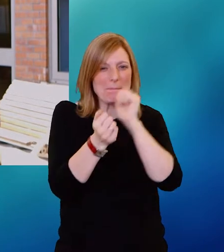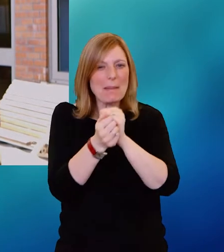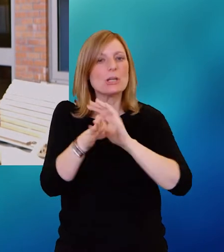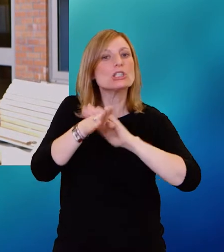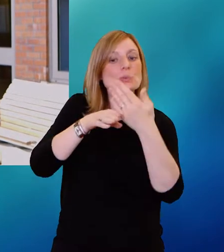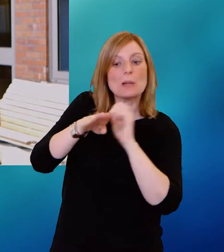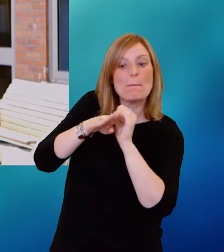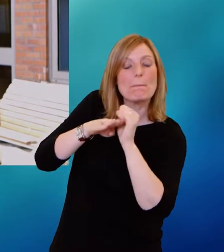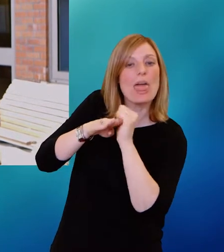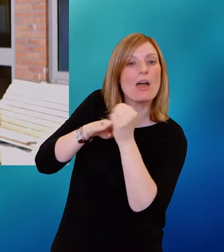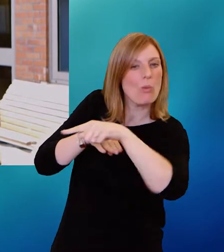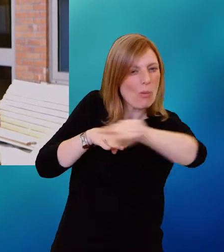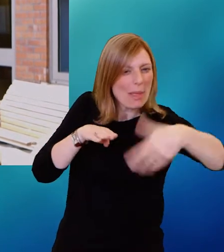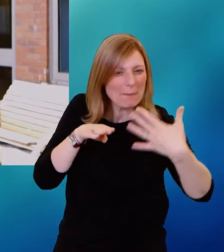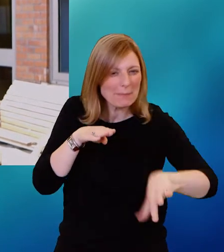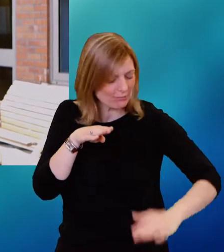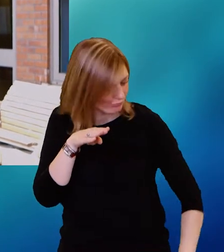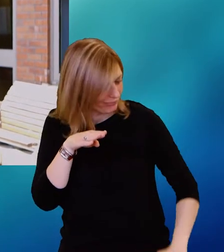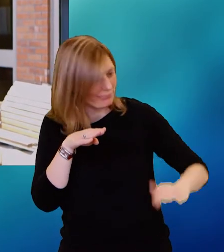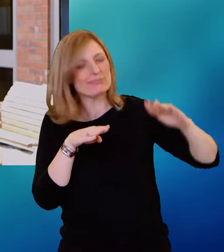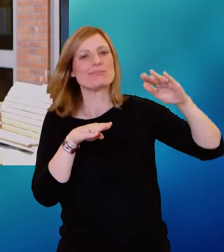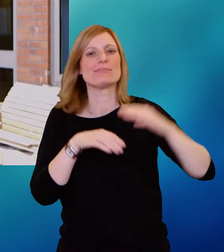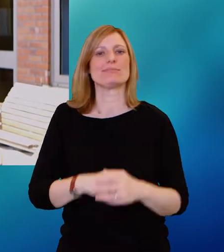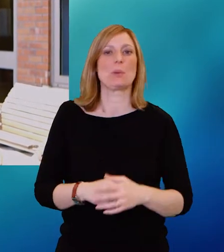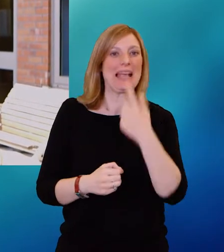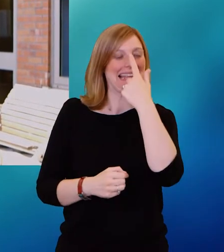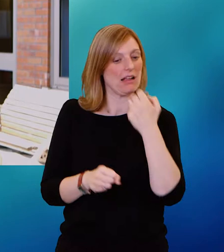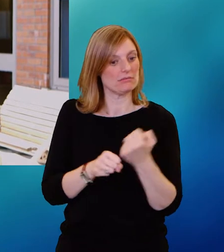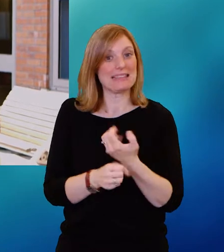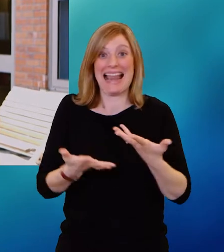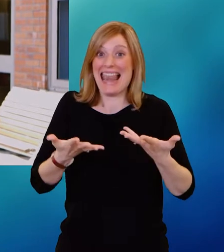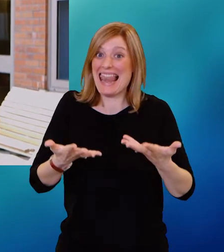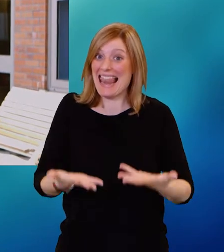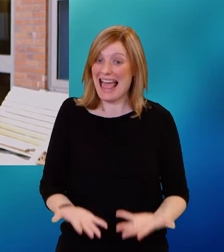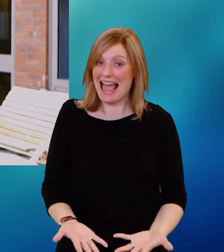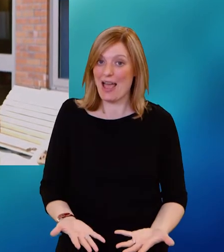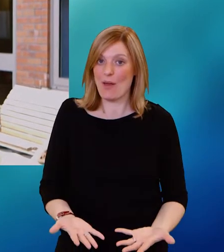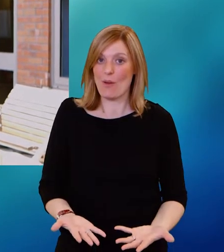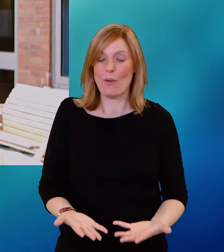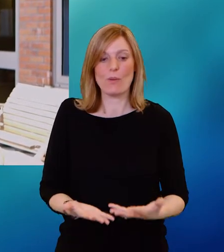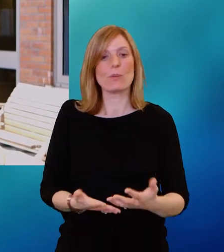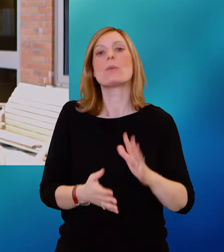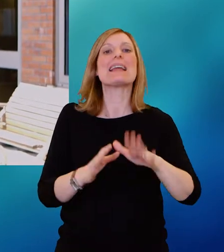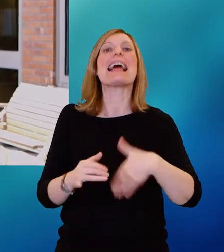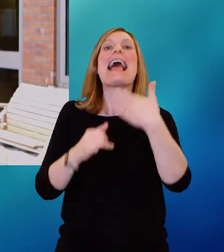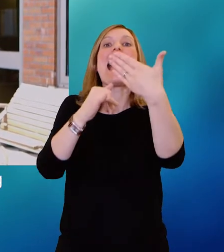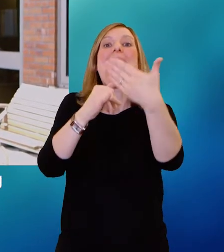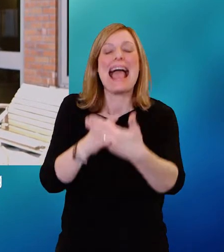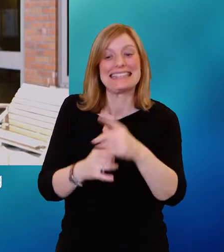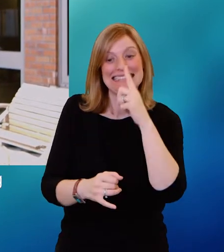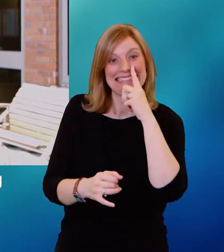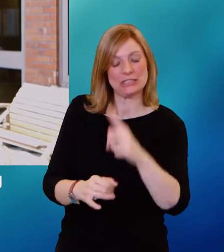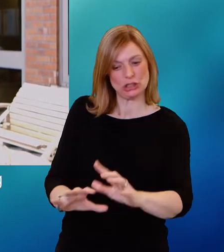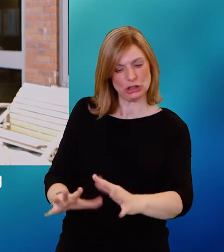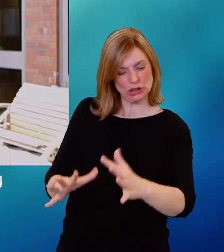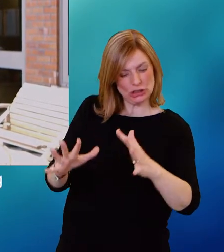childhood. It's a job done in the here and now. So there's an end product with that job. So a